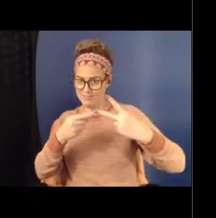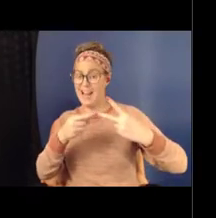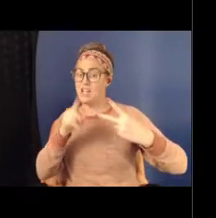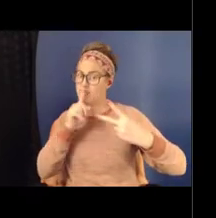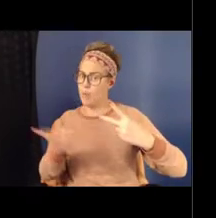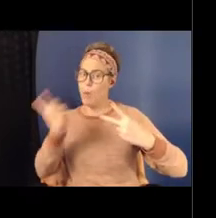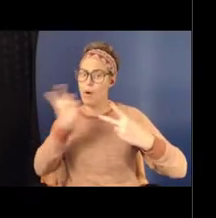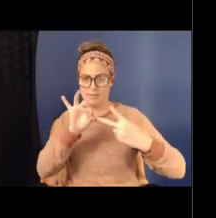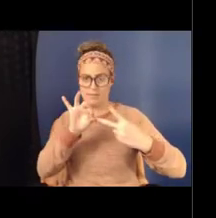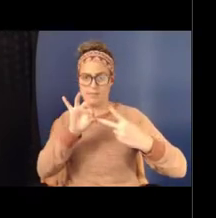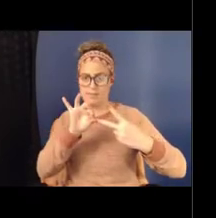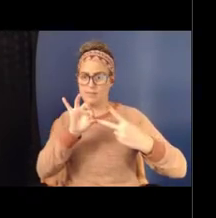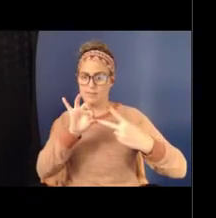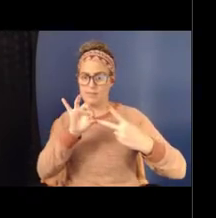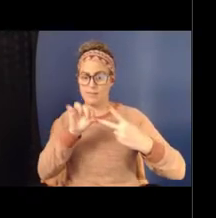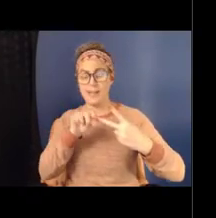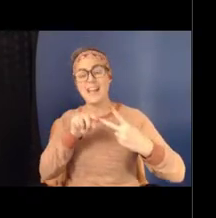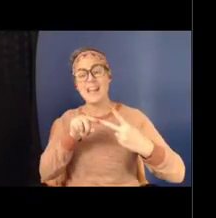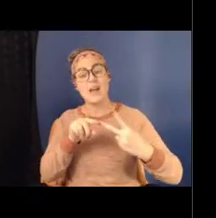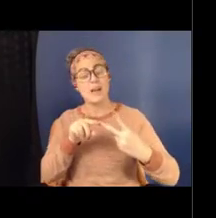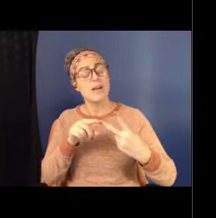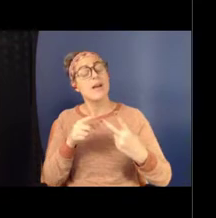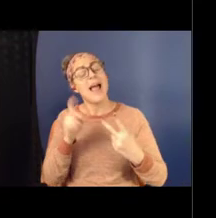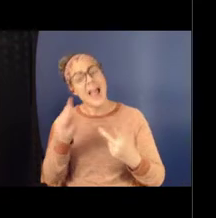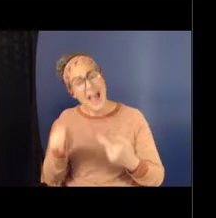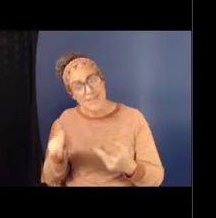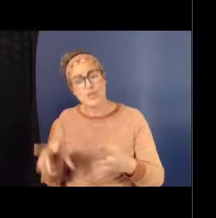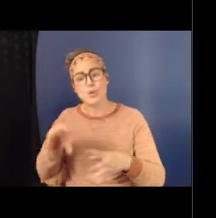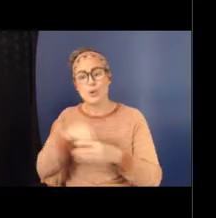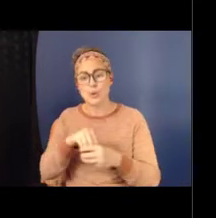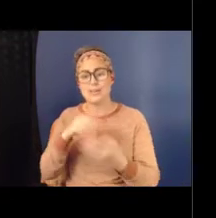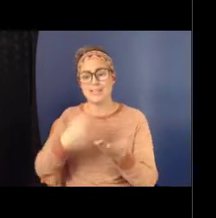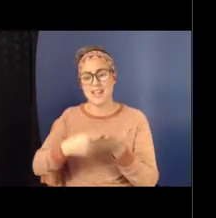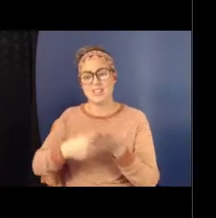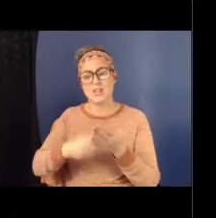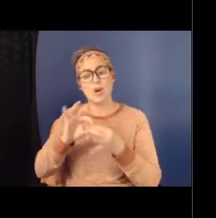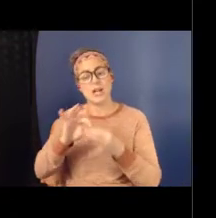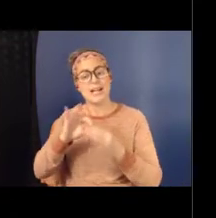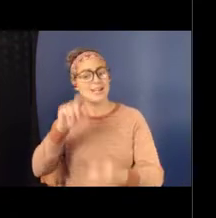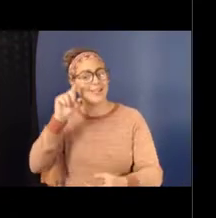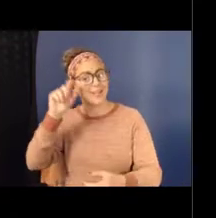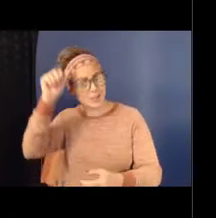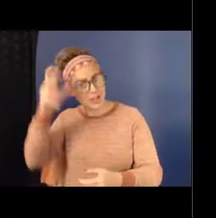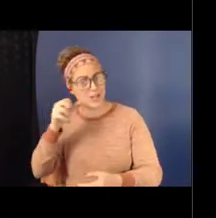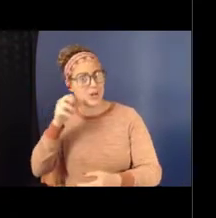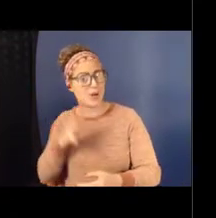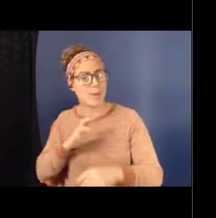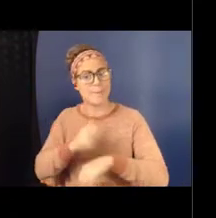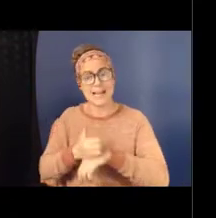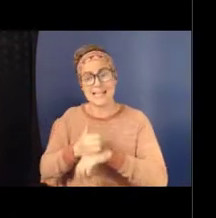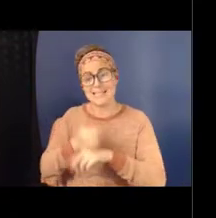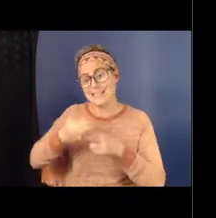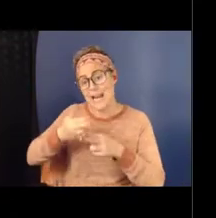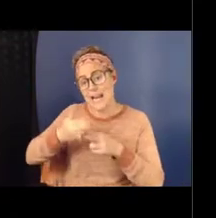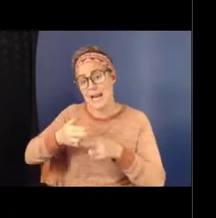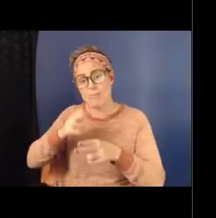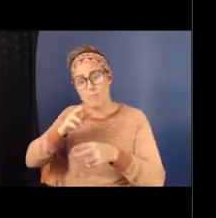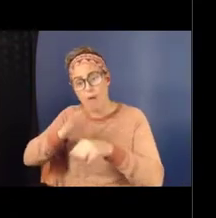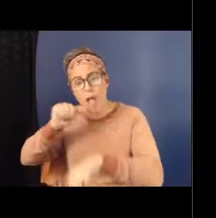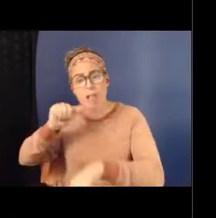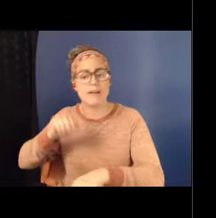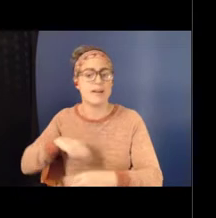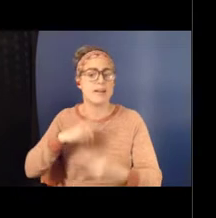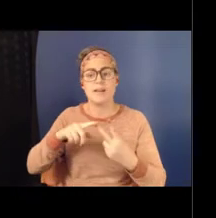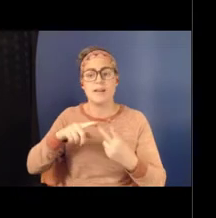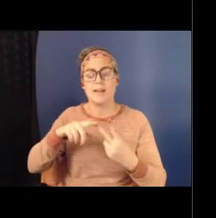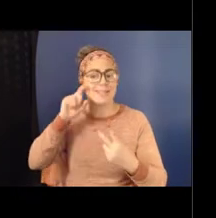they have to include discussions around gender-based name-calling, gender-based harassment, sexual violence, and gender